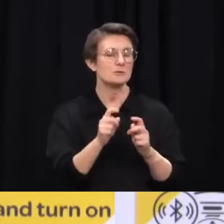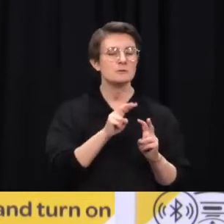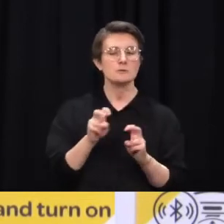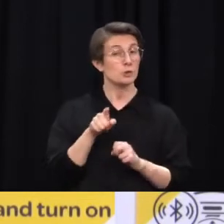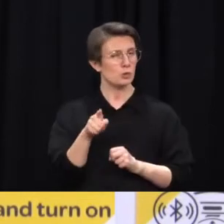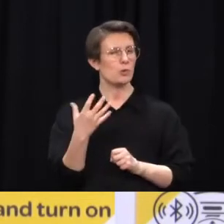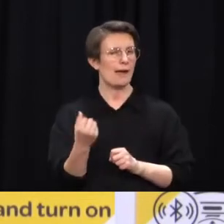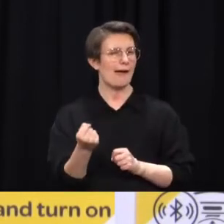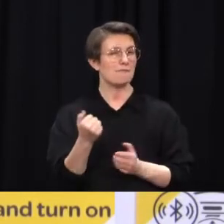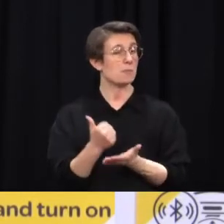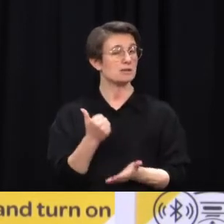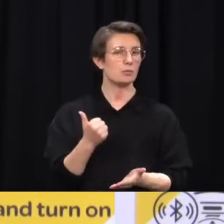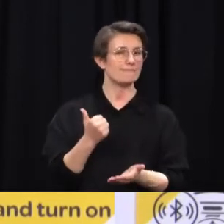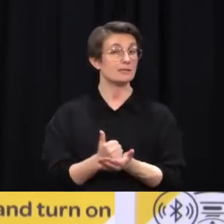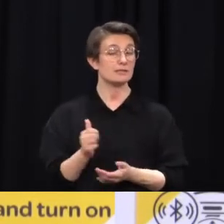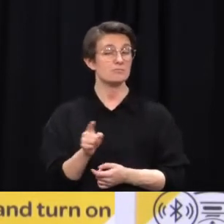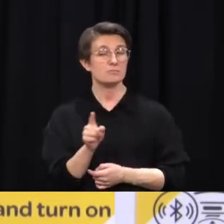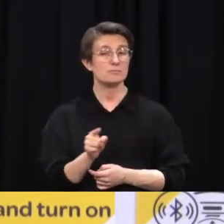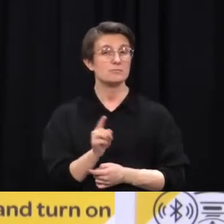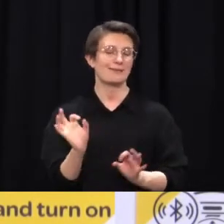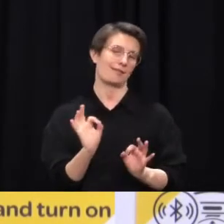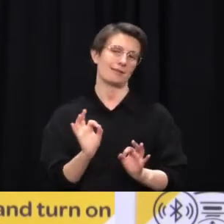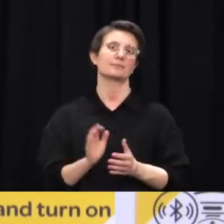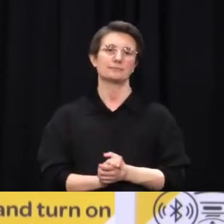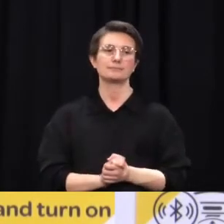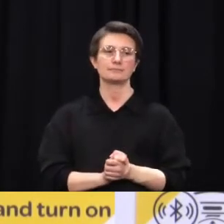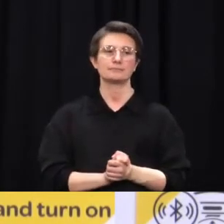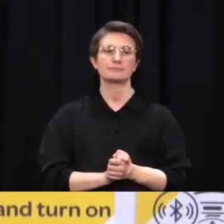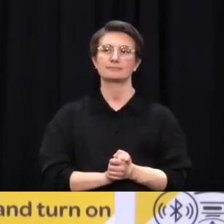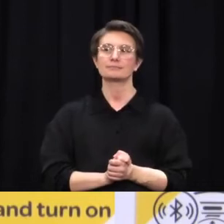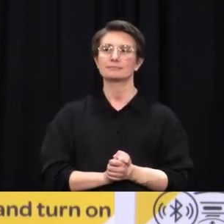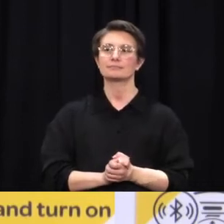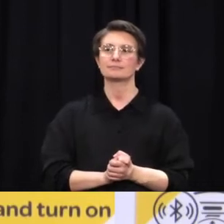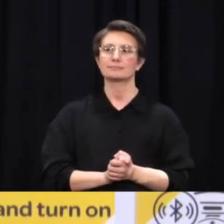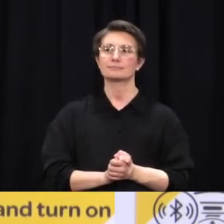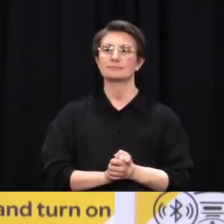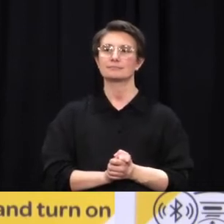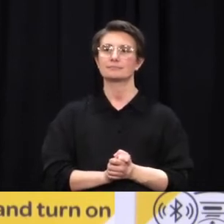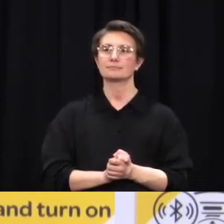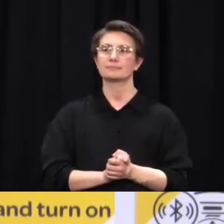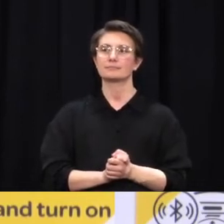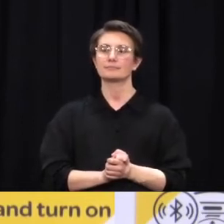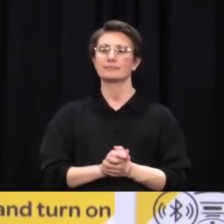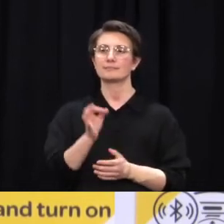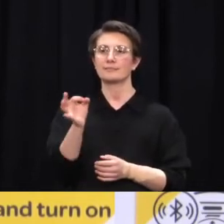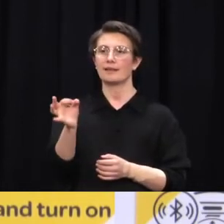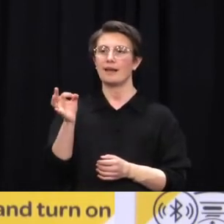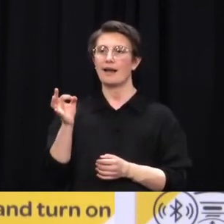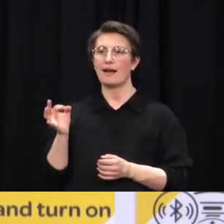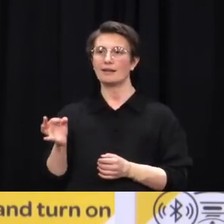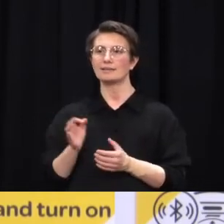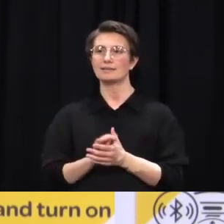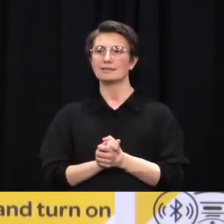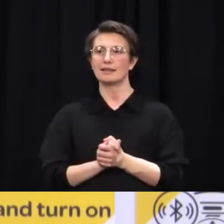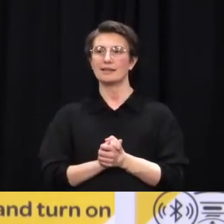one last question and then I will do a quick sweep of the ring. Just on your comments this morning about it never been presented to us as an option to get